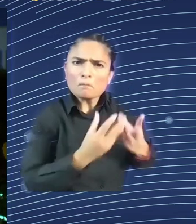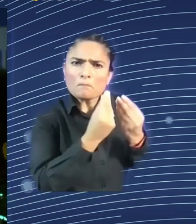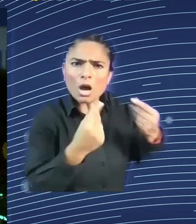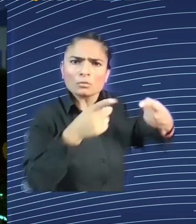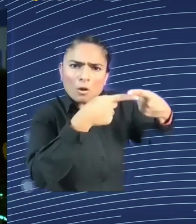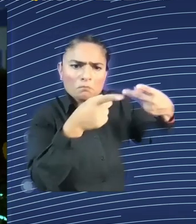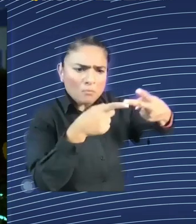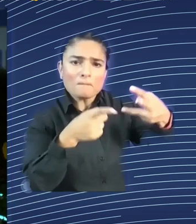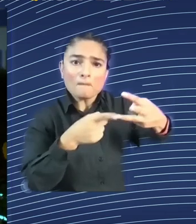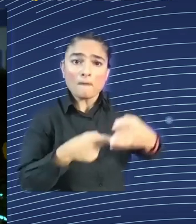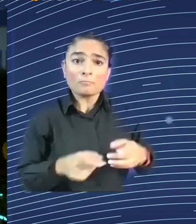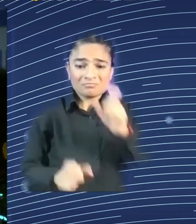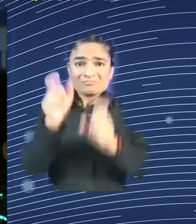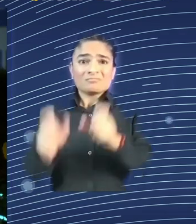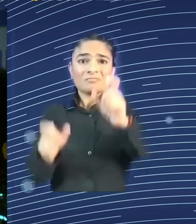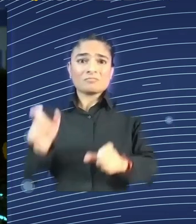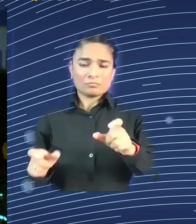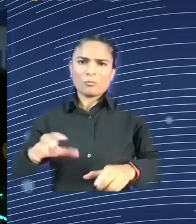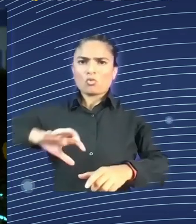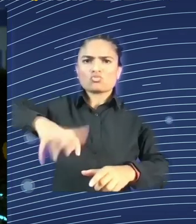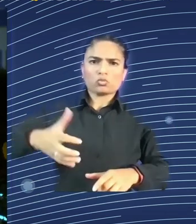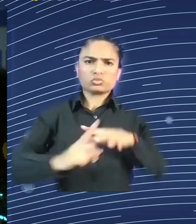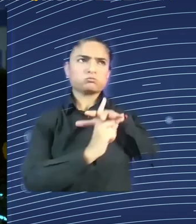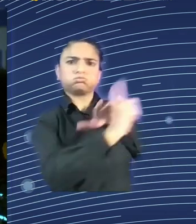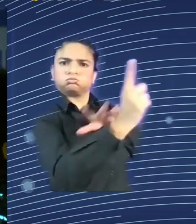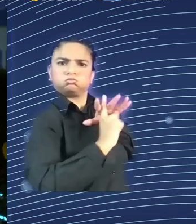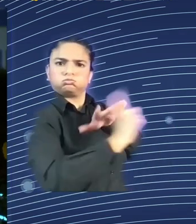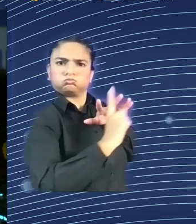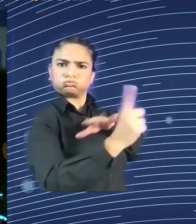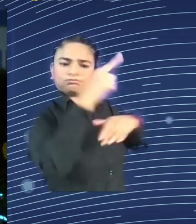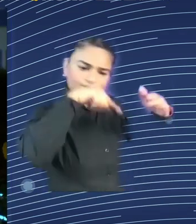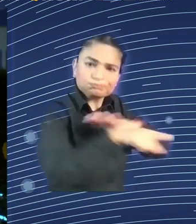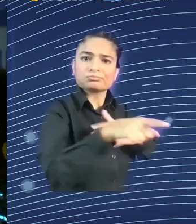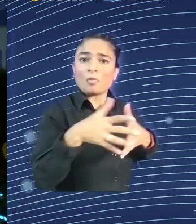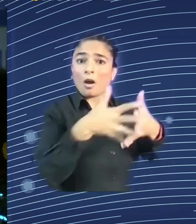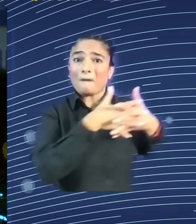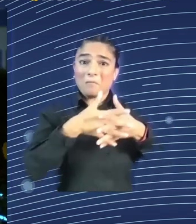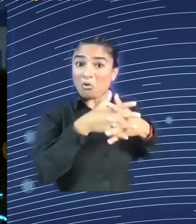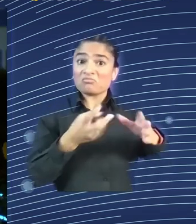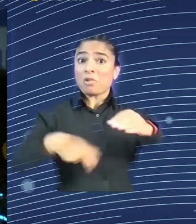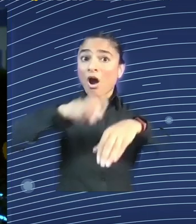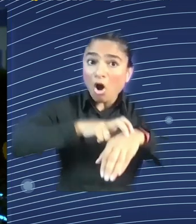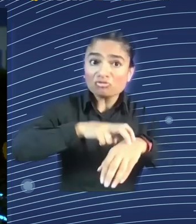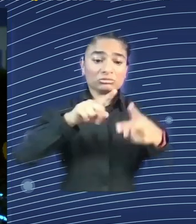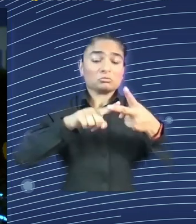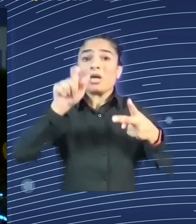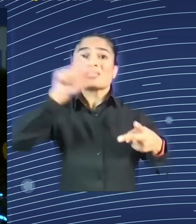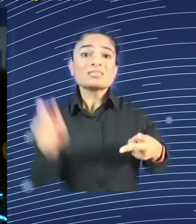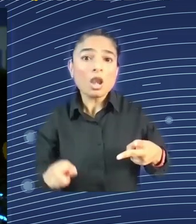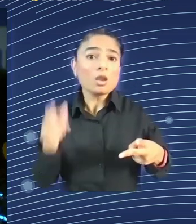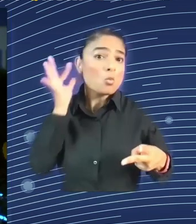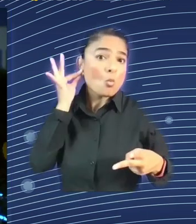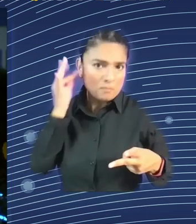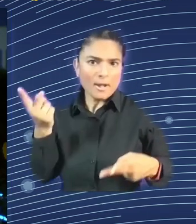Americans, providing domestic service. All those jobs were lost. So, they had to get outside and get other jobs because they had washing